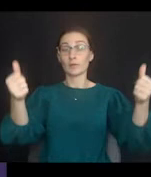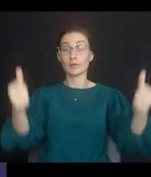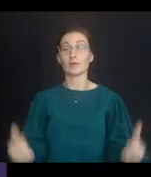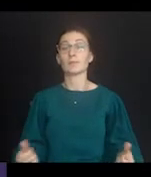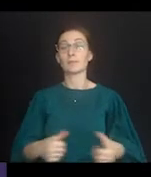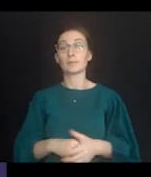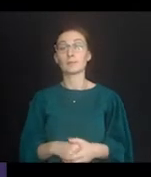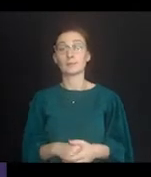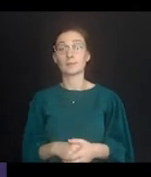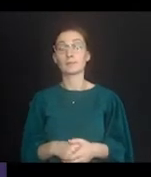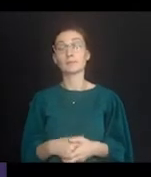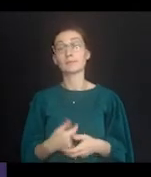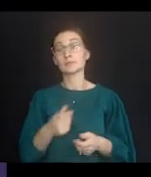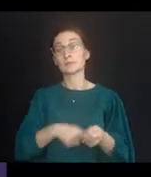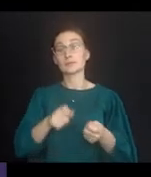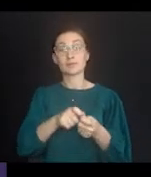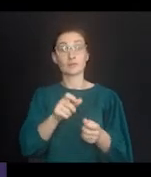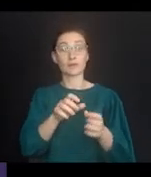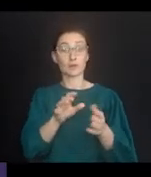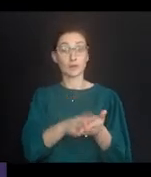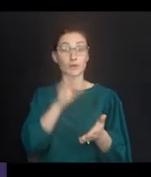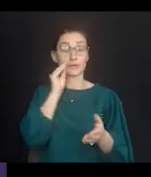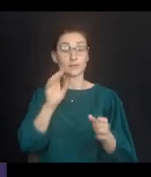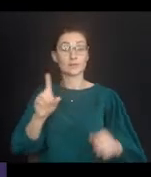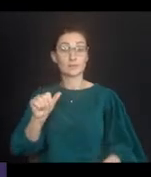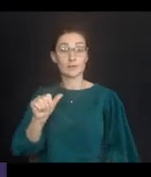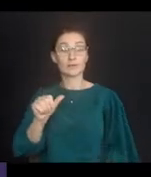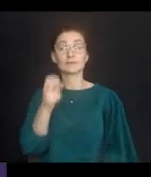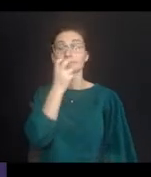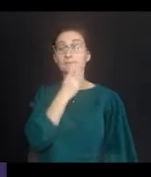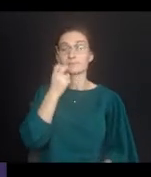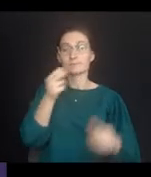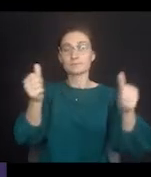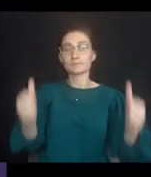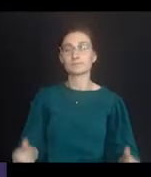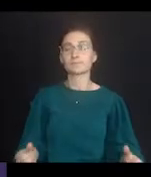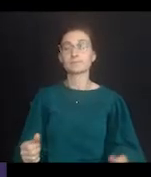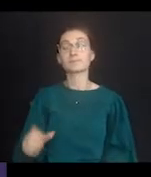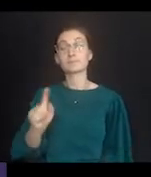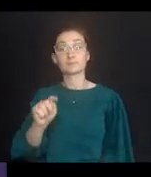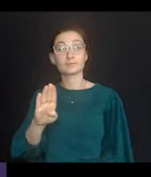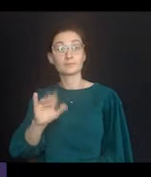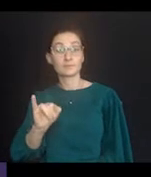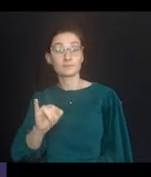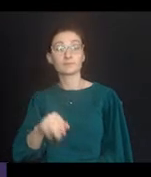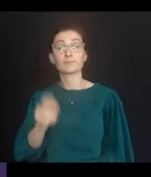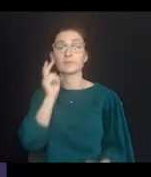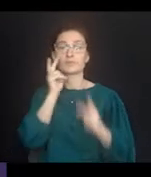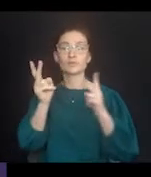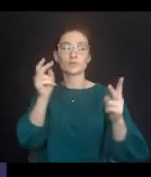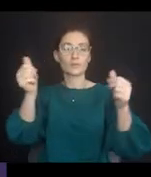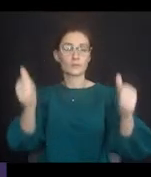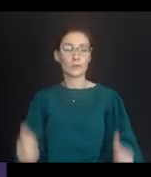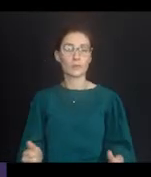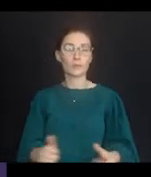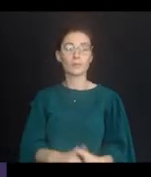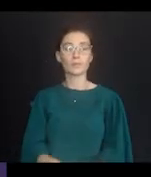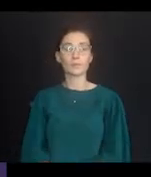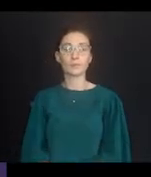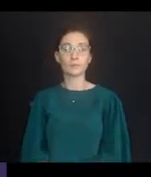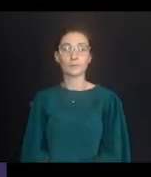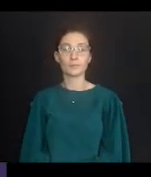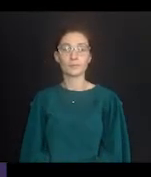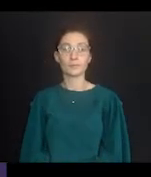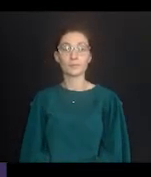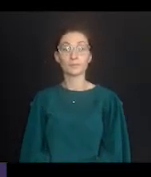Other Health Impairment, Specific Learning Disabilities, Speech Impairment, Traumatic Brain Injury or Visual